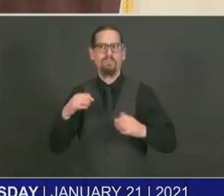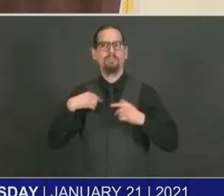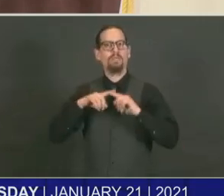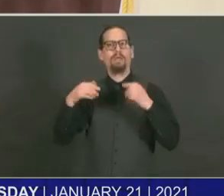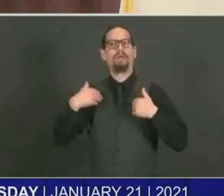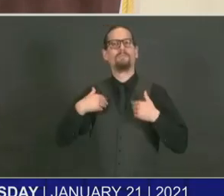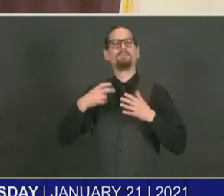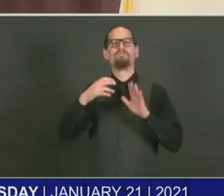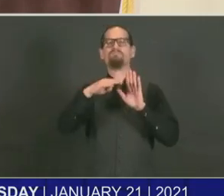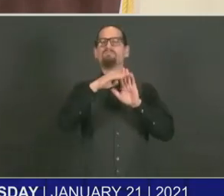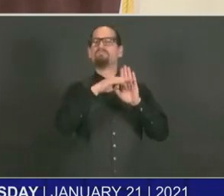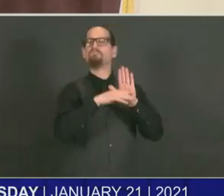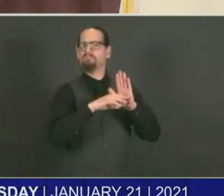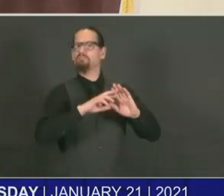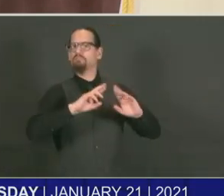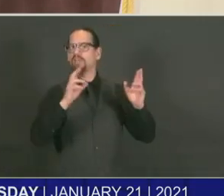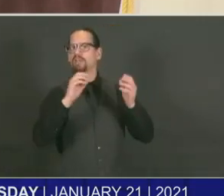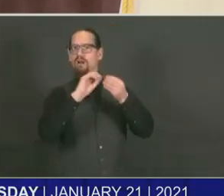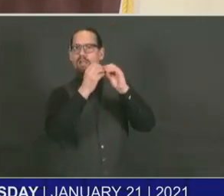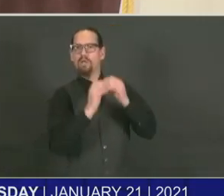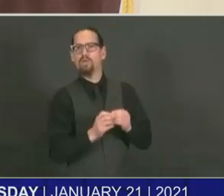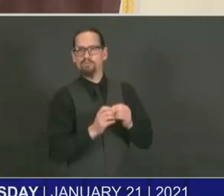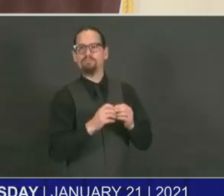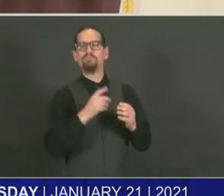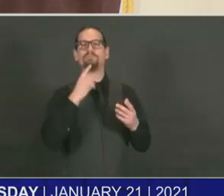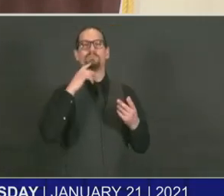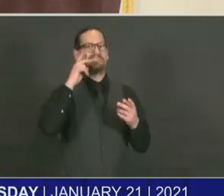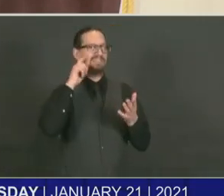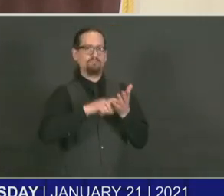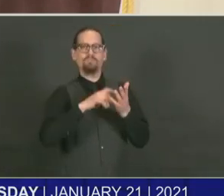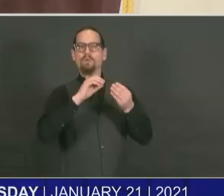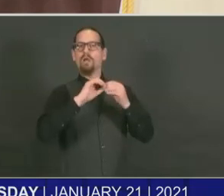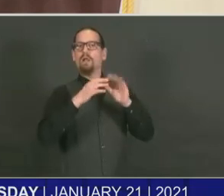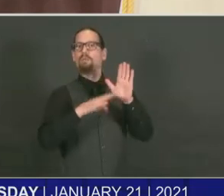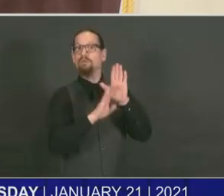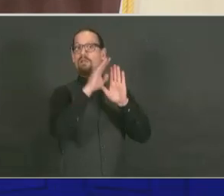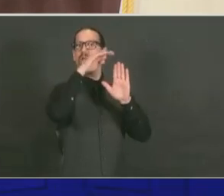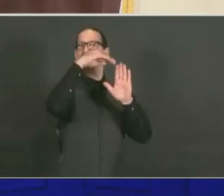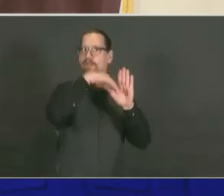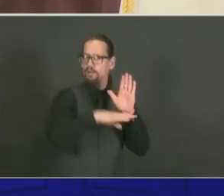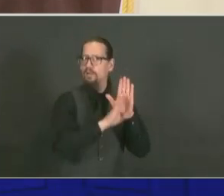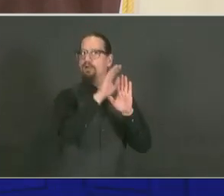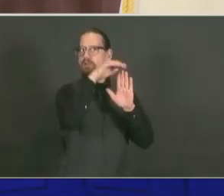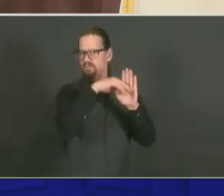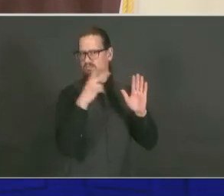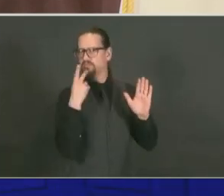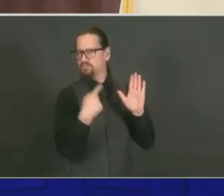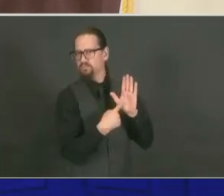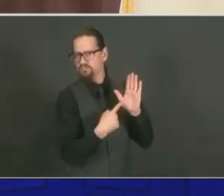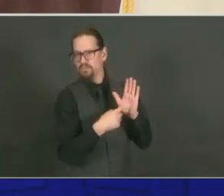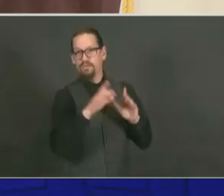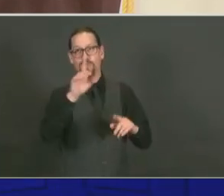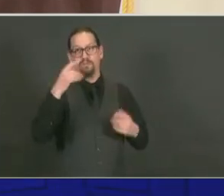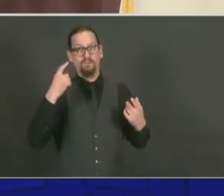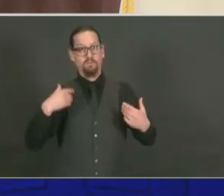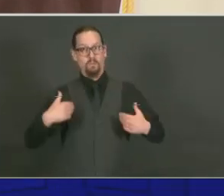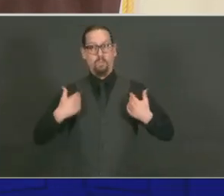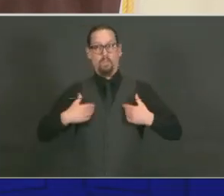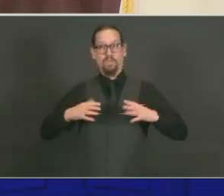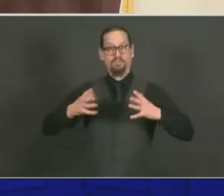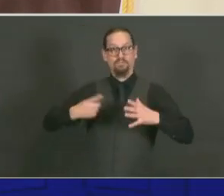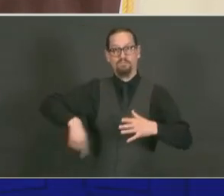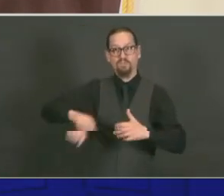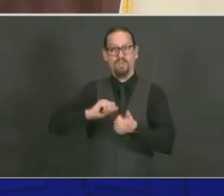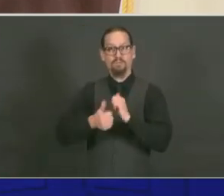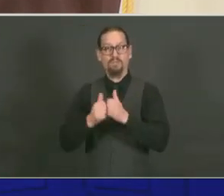while balancing it with understanding particularly for our youth. Sports allows for physical activity, emotional